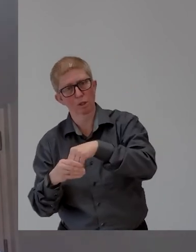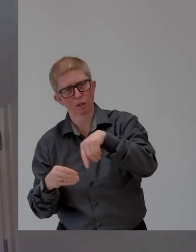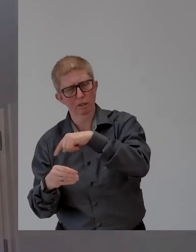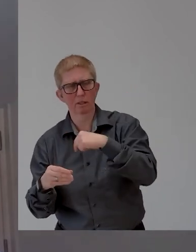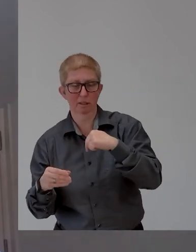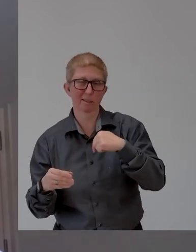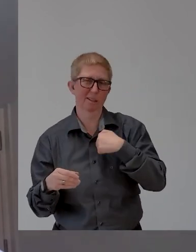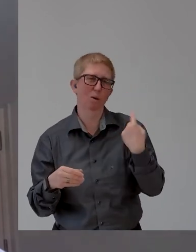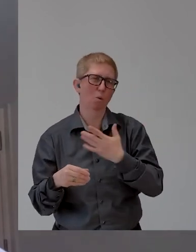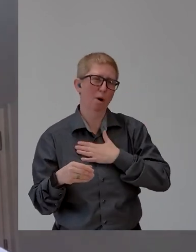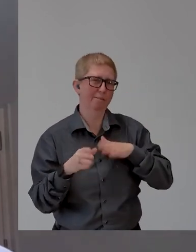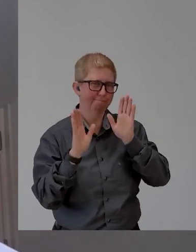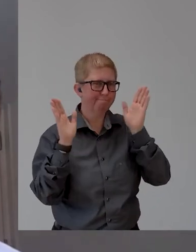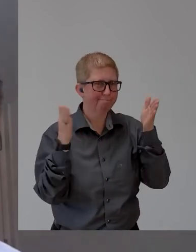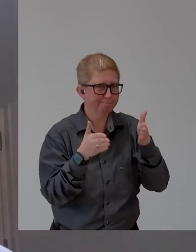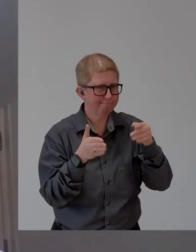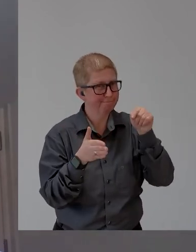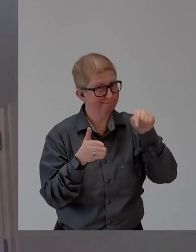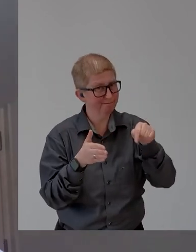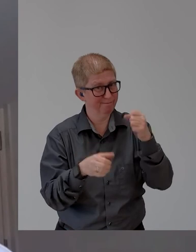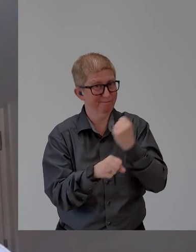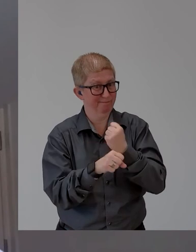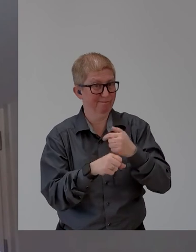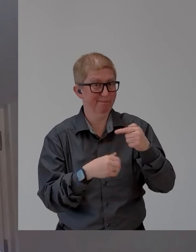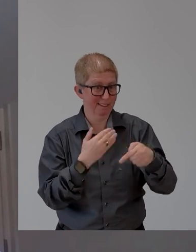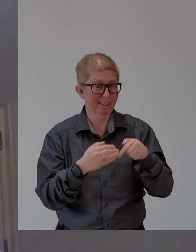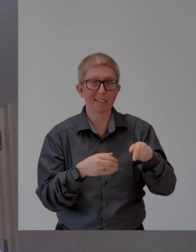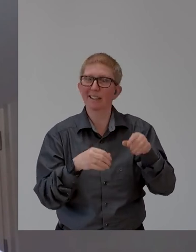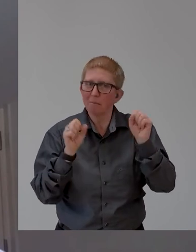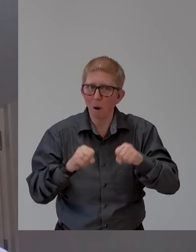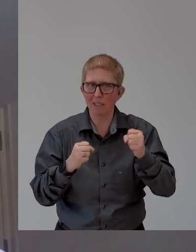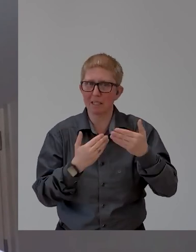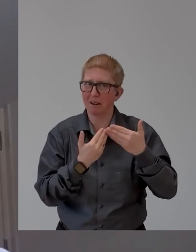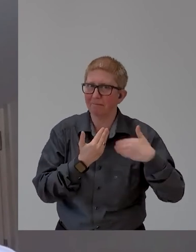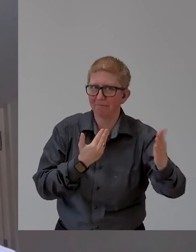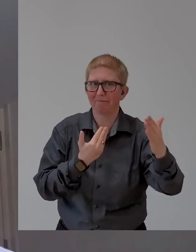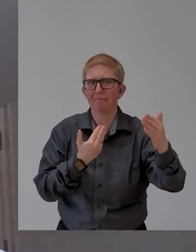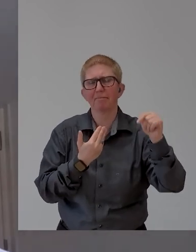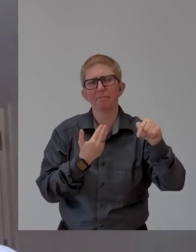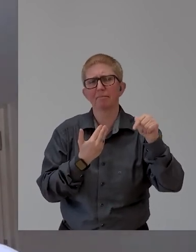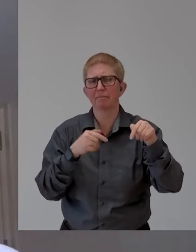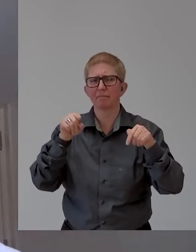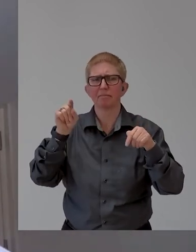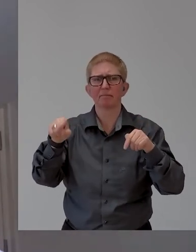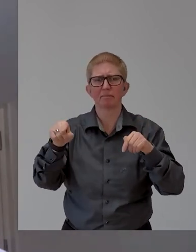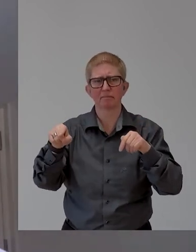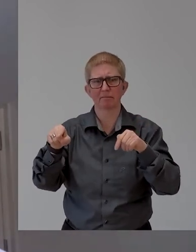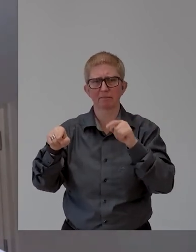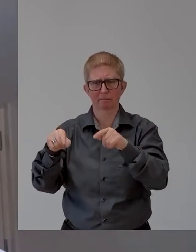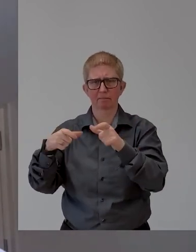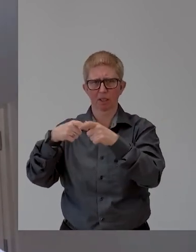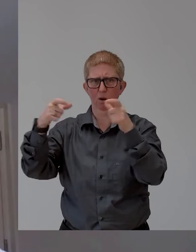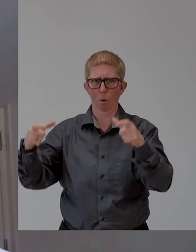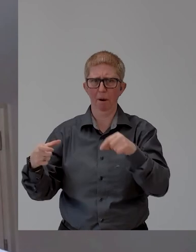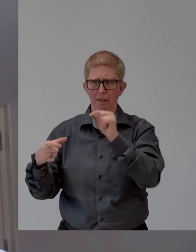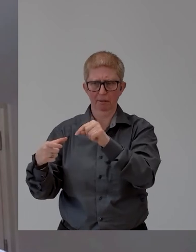know, combined as a, as a joint opportunity. And so I don't think the company could have done any more. They were fantastic. And, and, you know, uh,